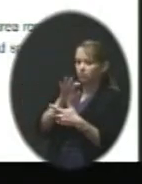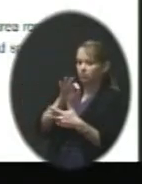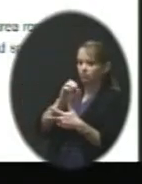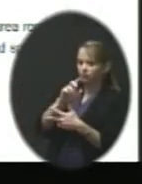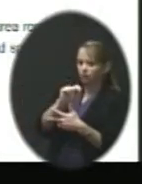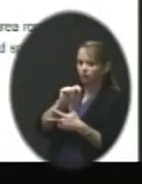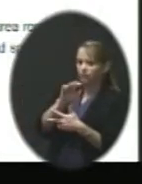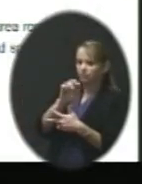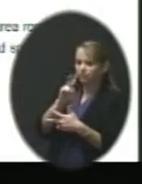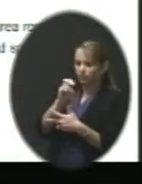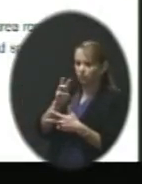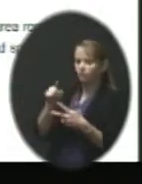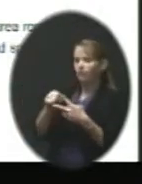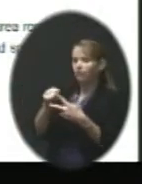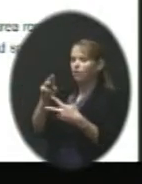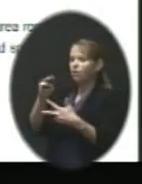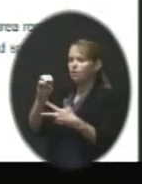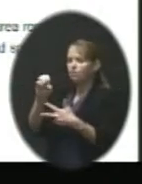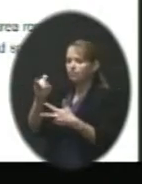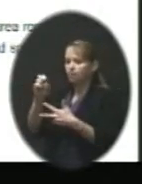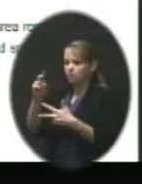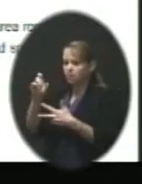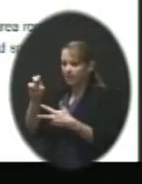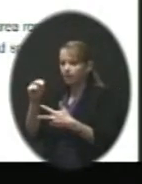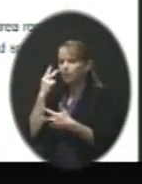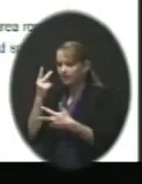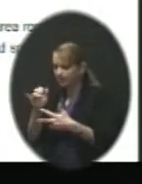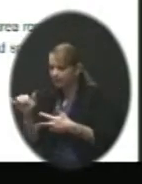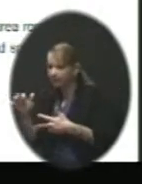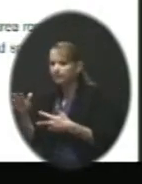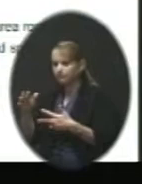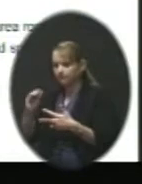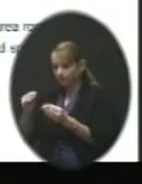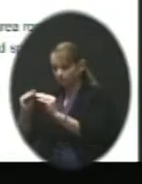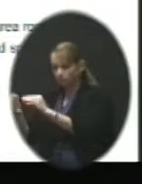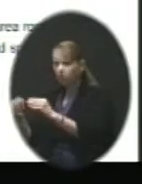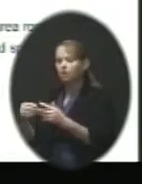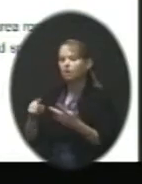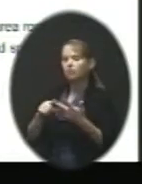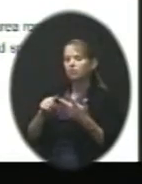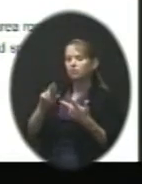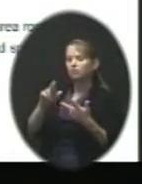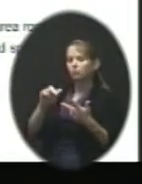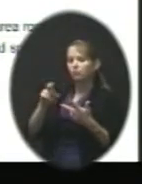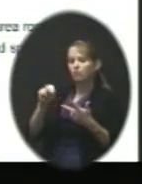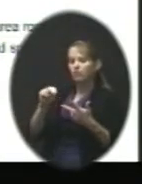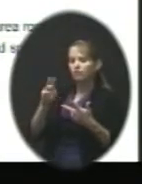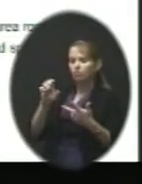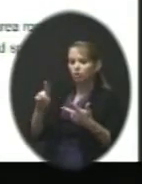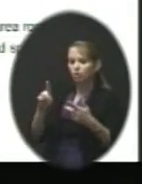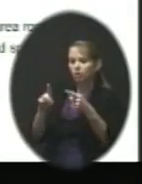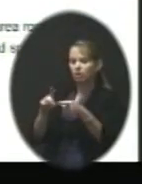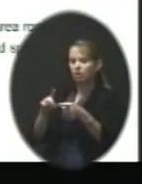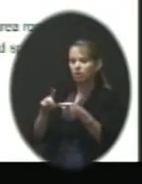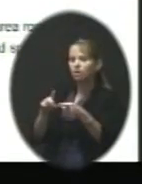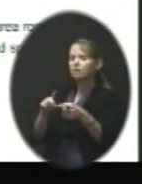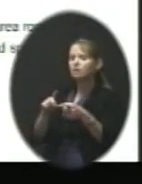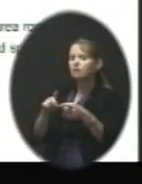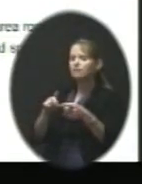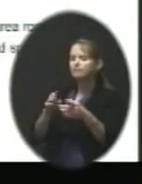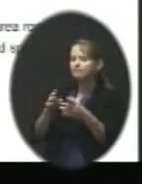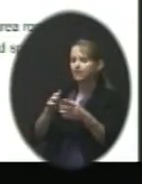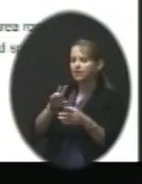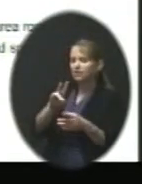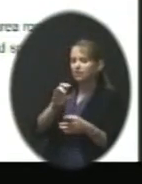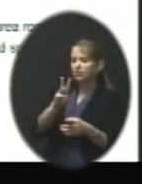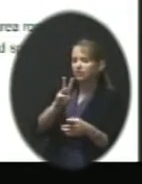also for Ravenwood, currently at 671 students, estimated by 2018 to reduce a little bit to 652.